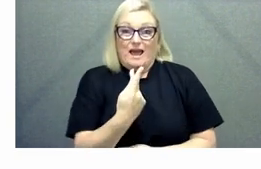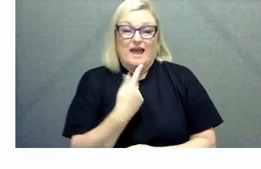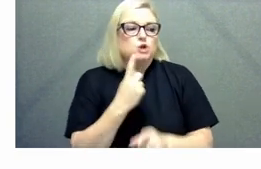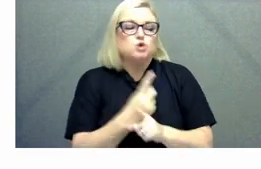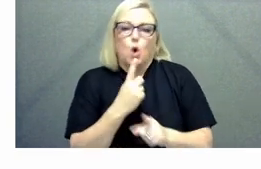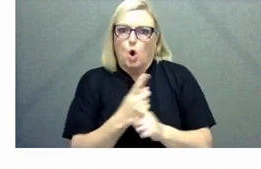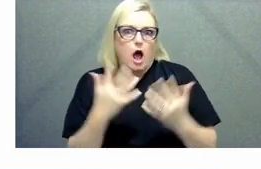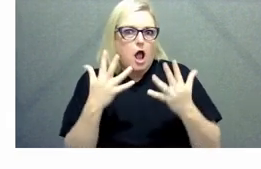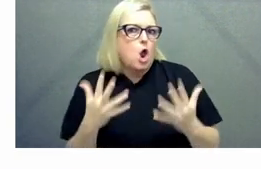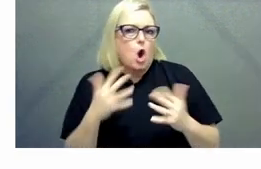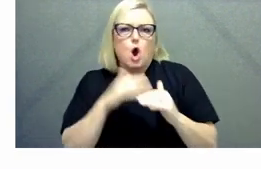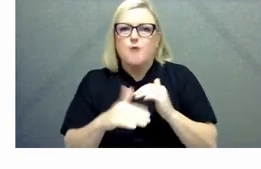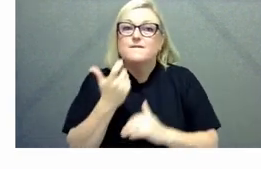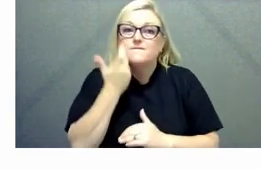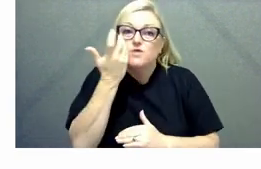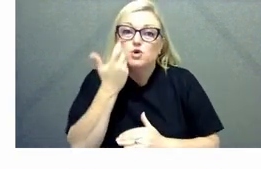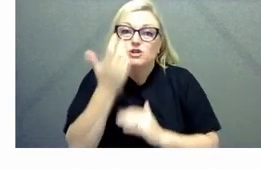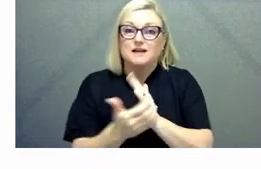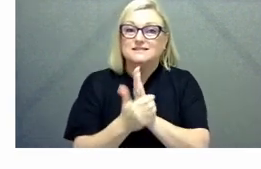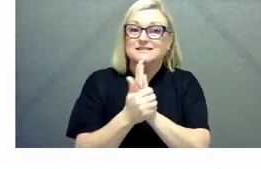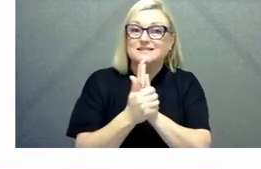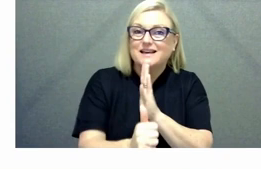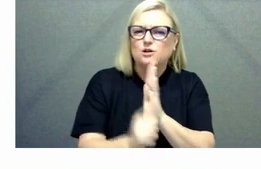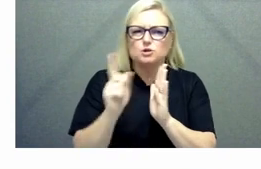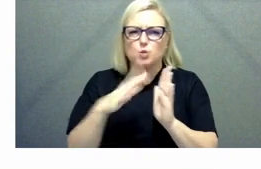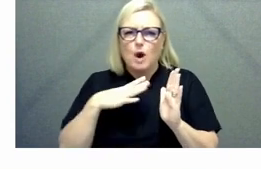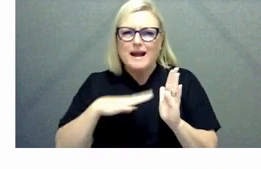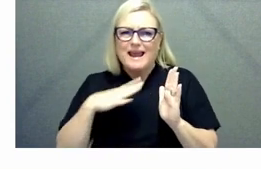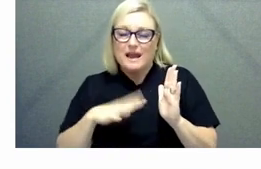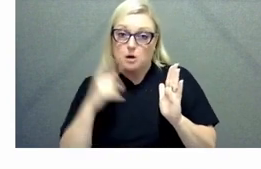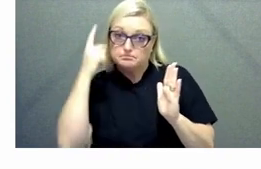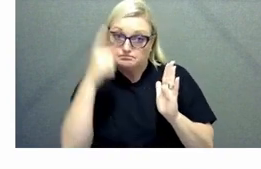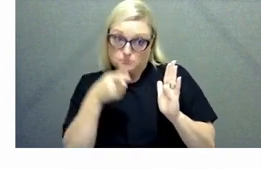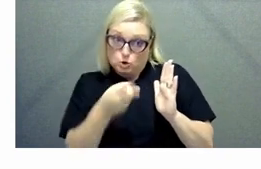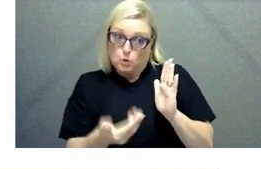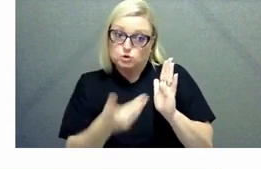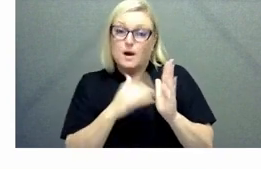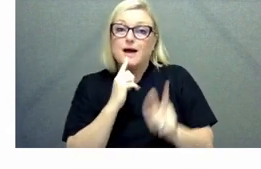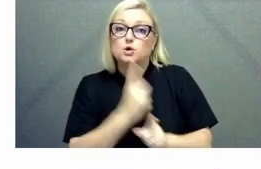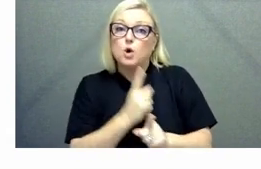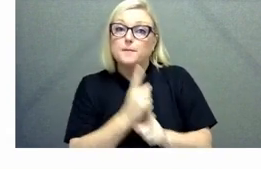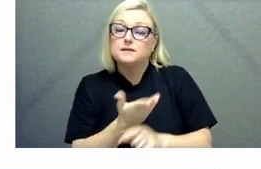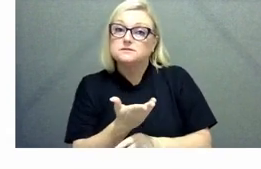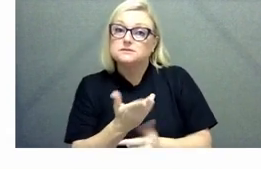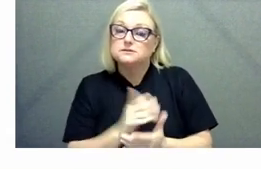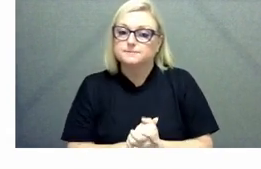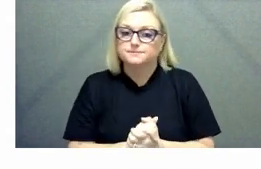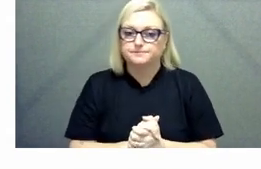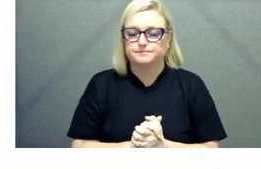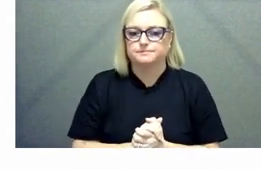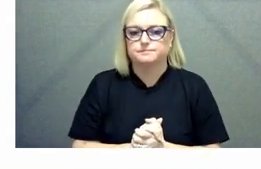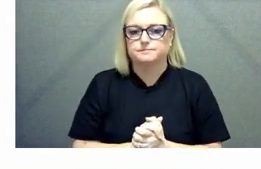um of of the workforce did you want to add something to Jessica's um response